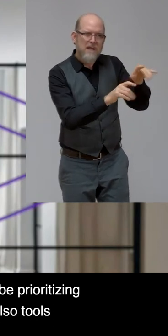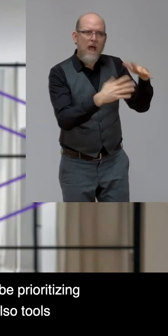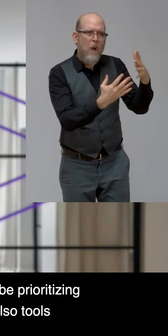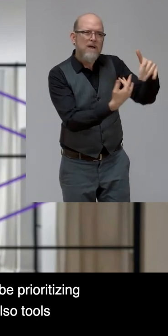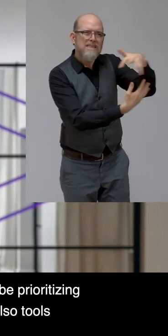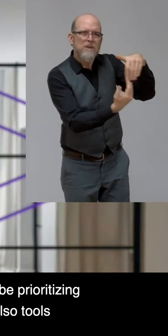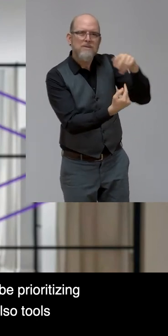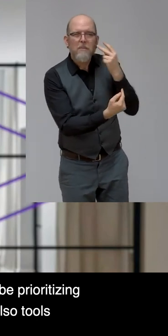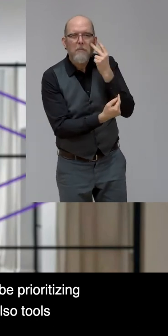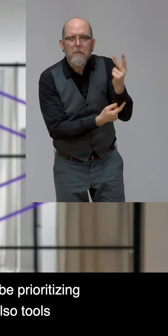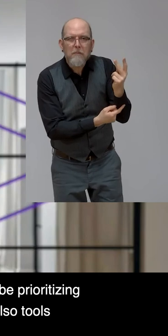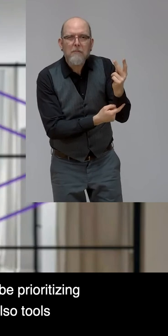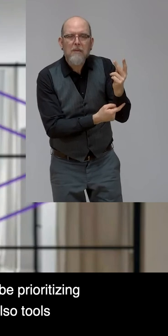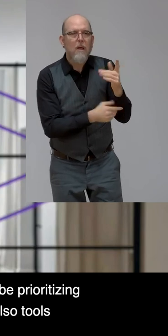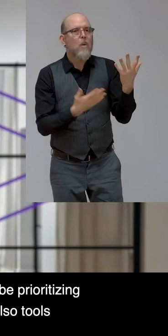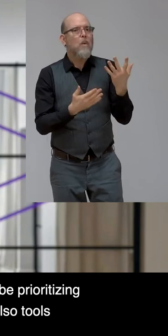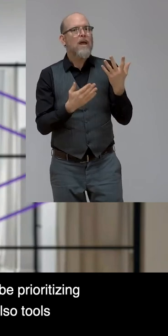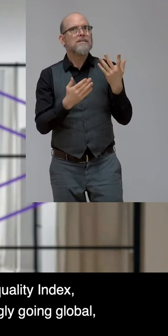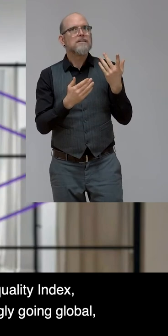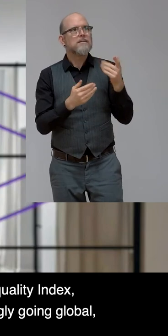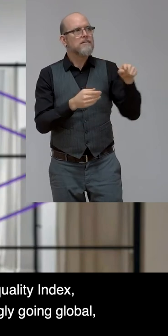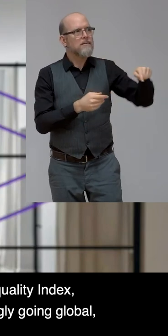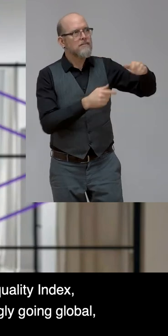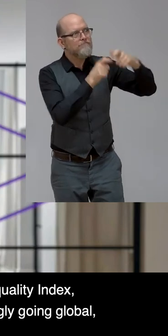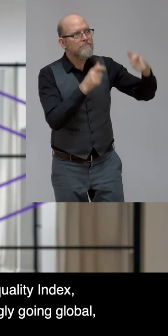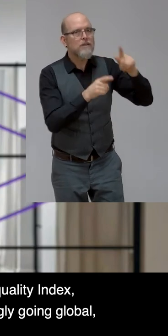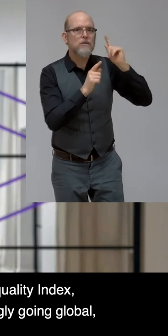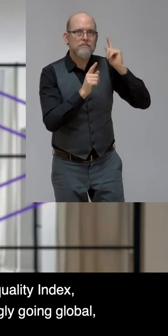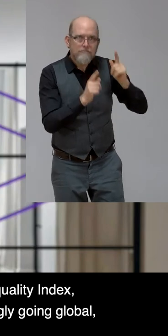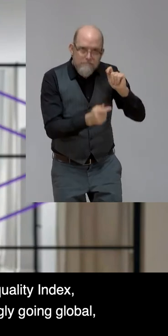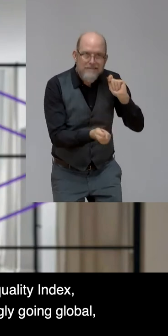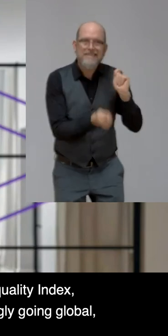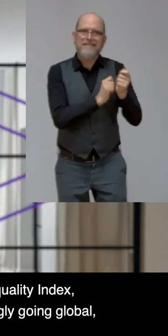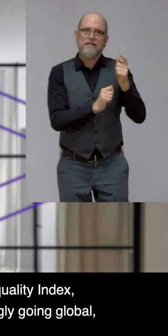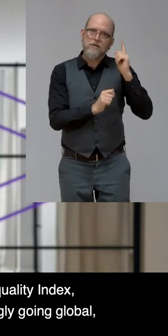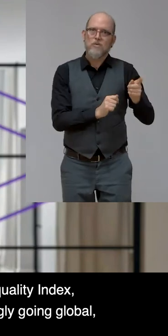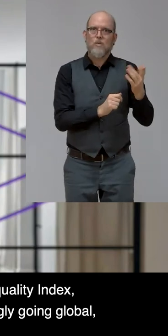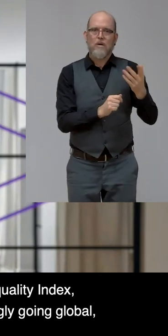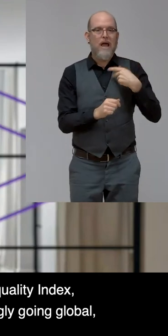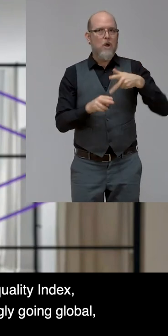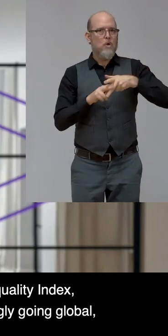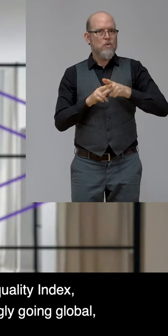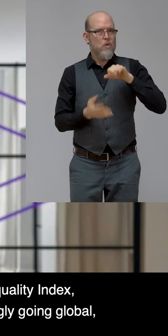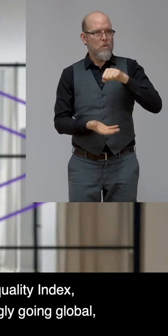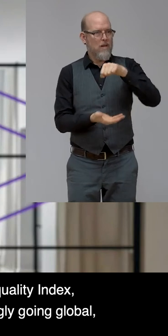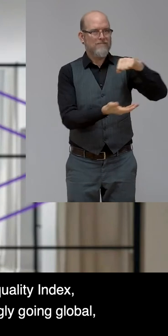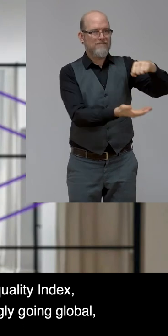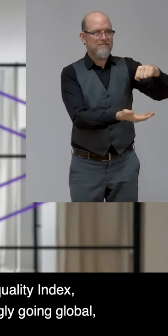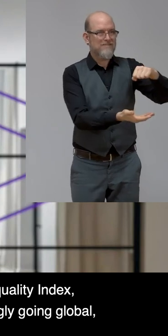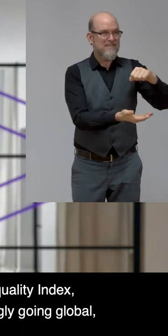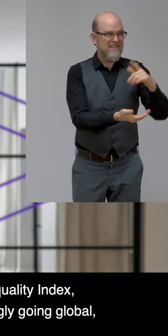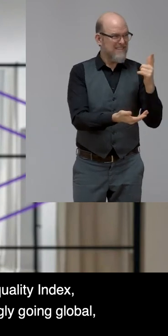I have to mention, right, keep in mind that there are also tools. And one that comes to mind for me is the Disability Equality Index, which